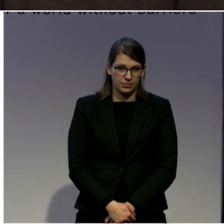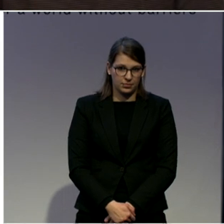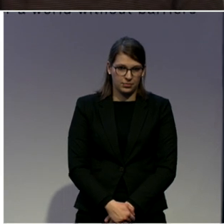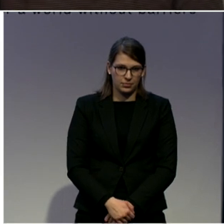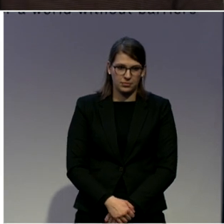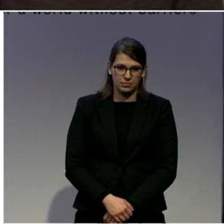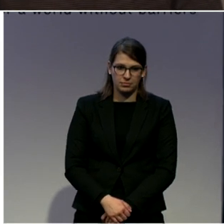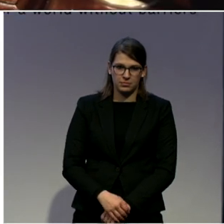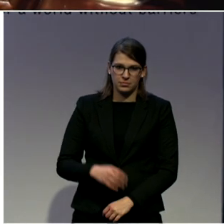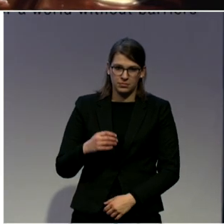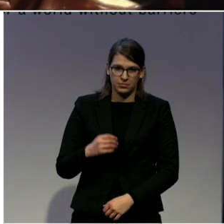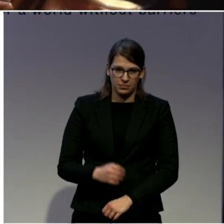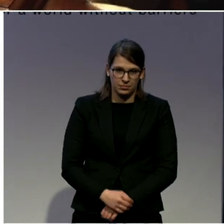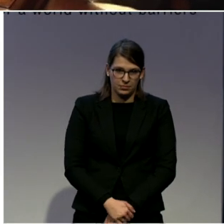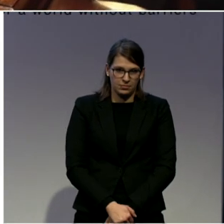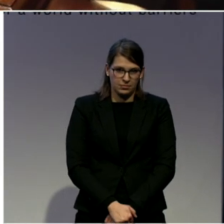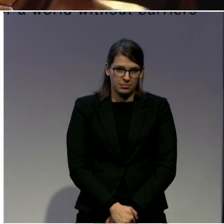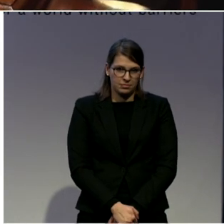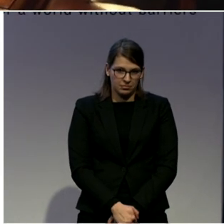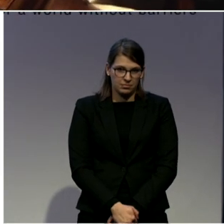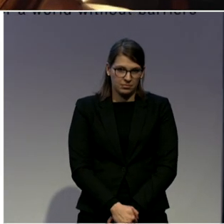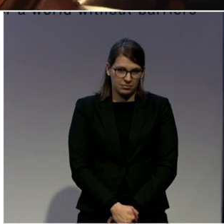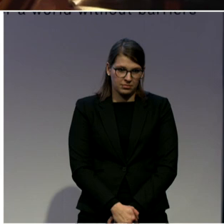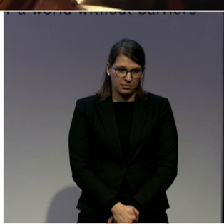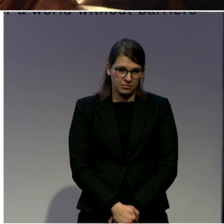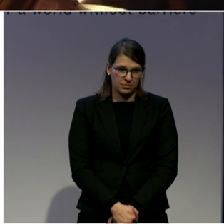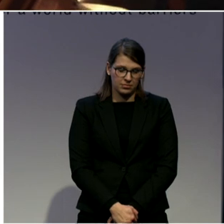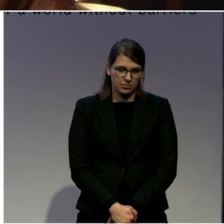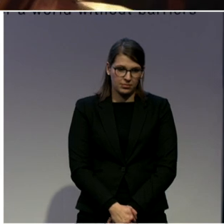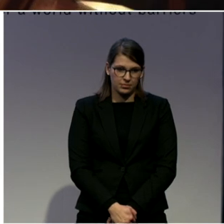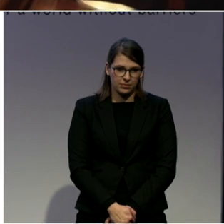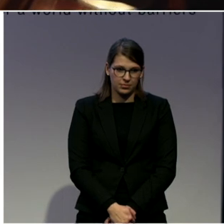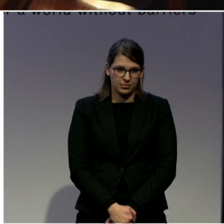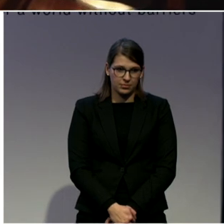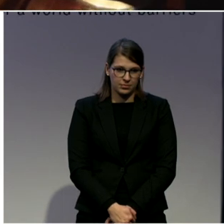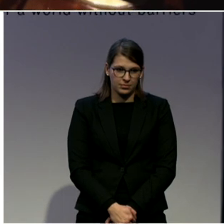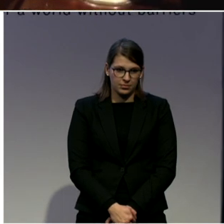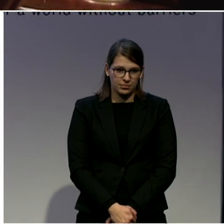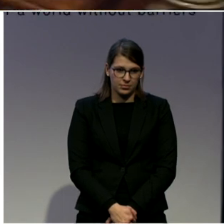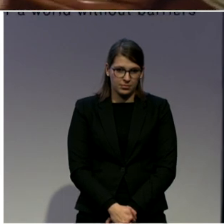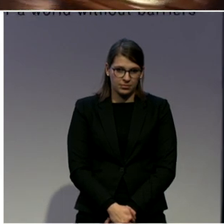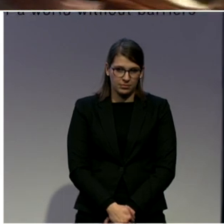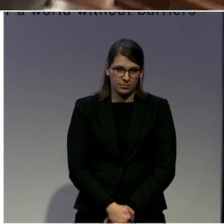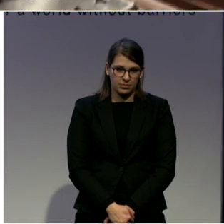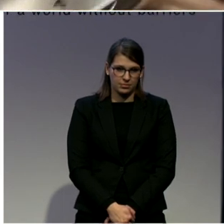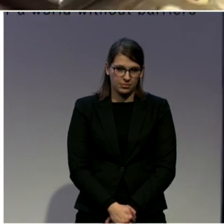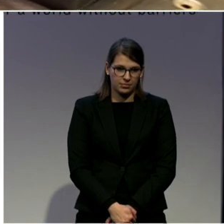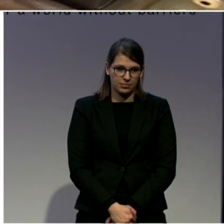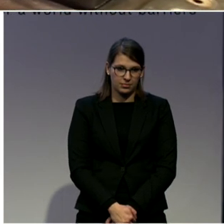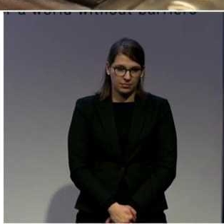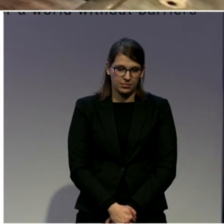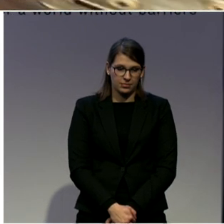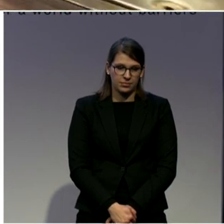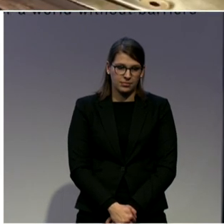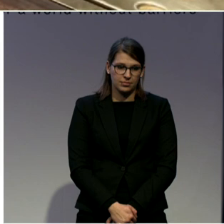to going out with my friends again and thinking, well, everything's fine. And I wasn't drinking half as much as I because I wasn't